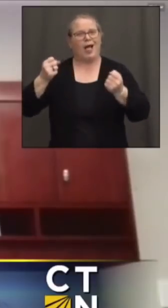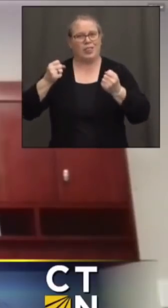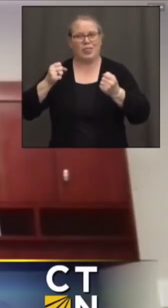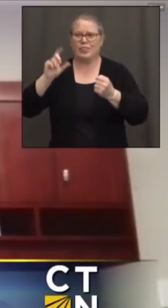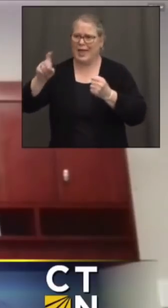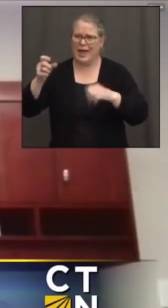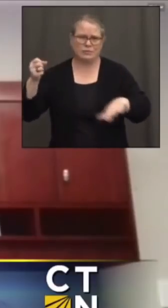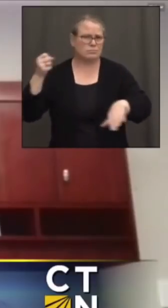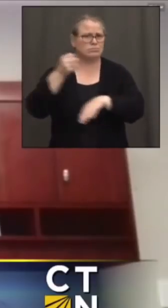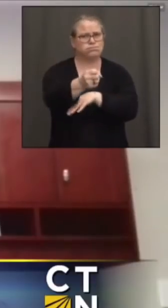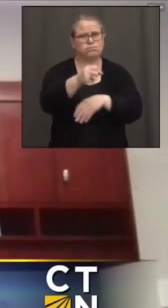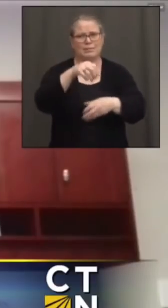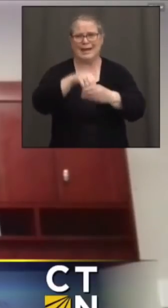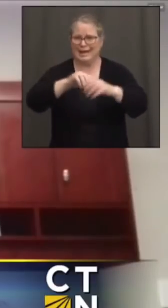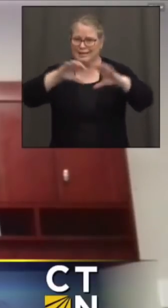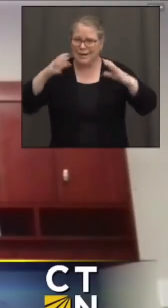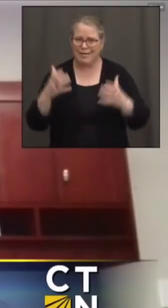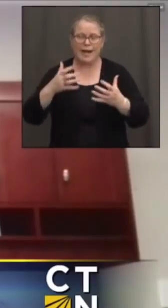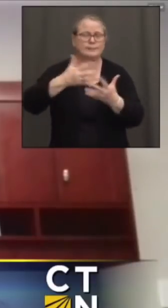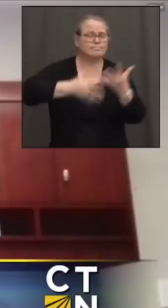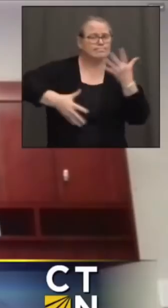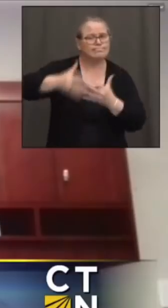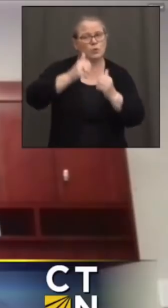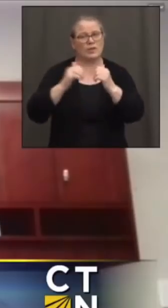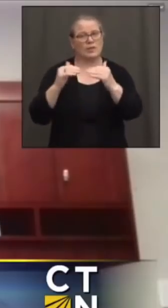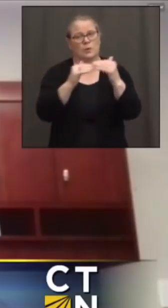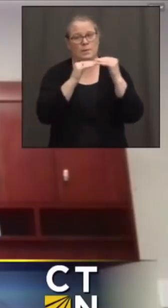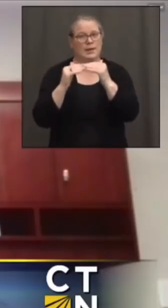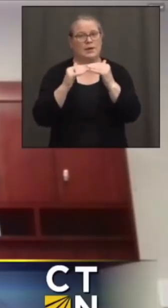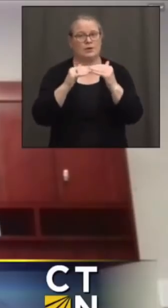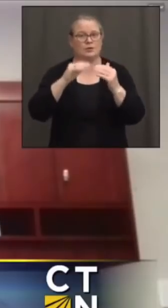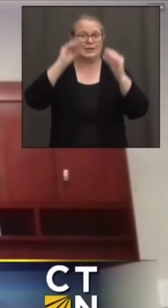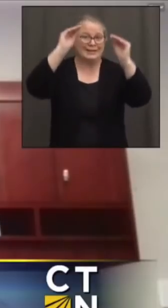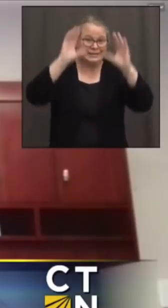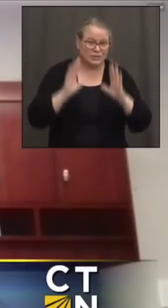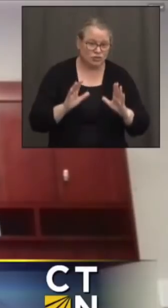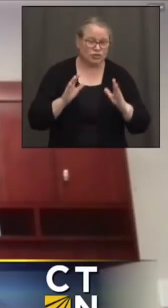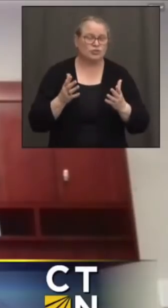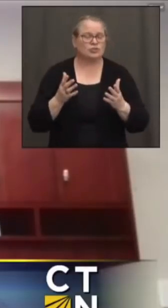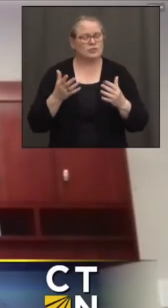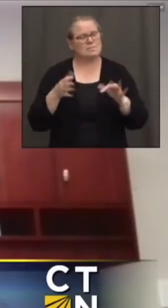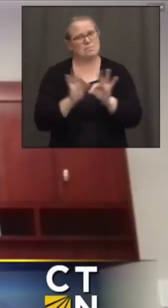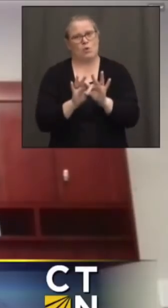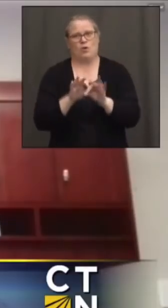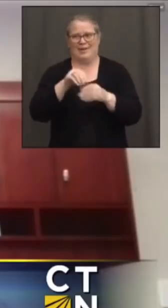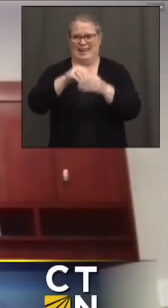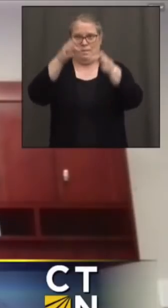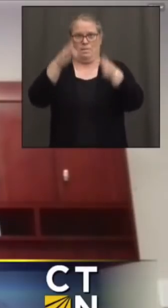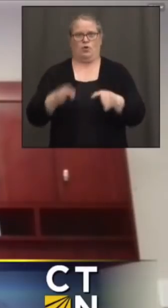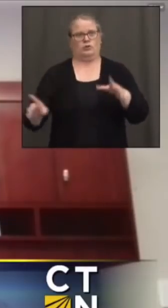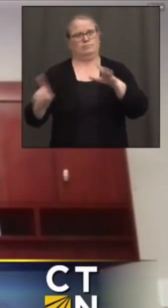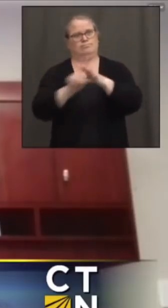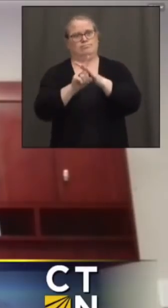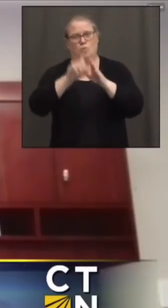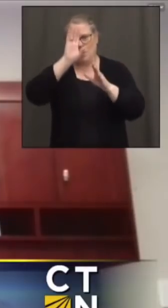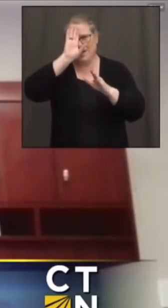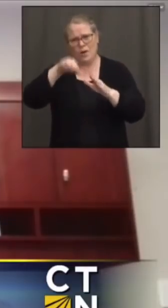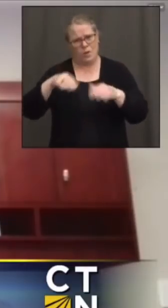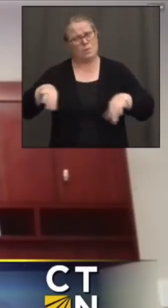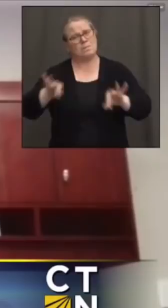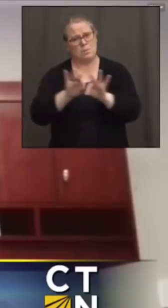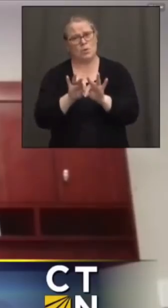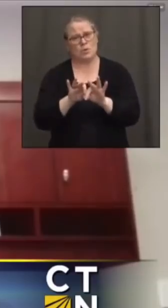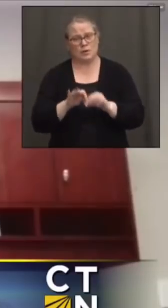are indeed connecting with their peers and connecting with their teachers in person. And we know how important that